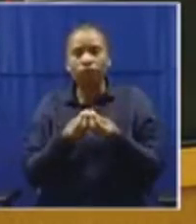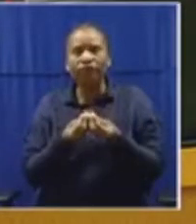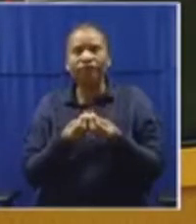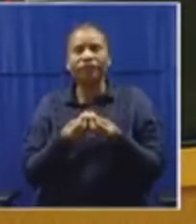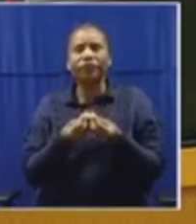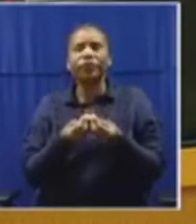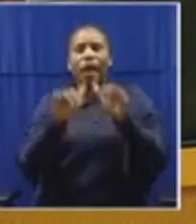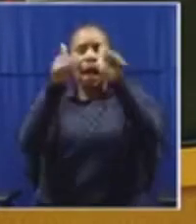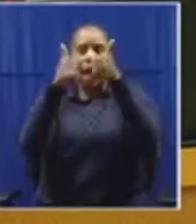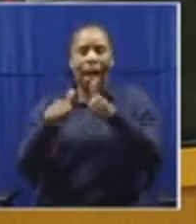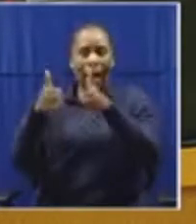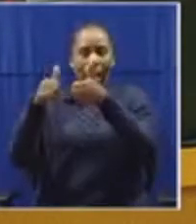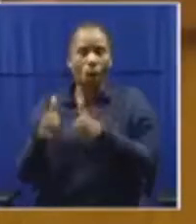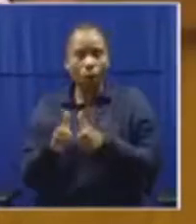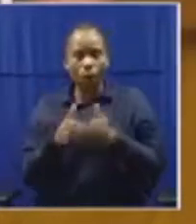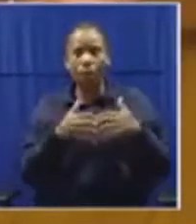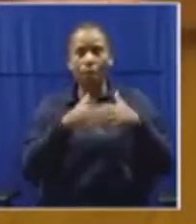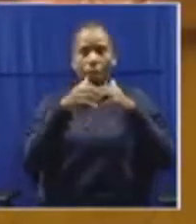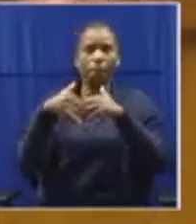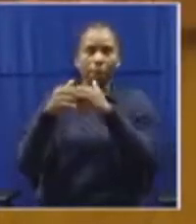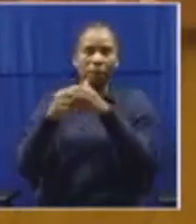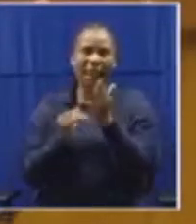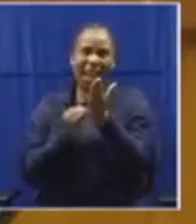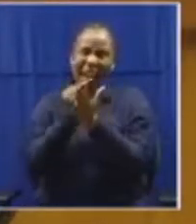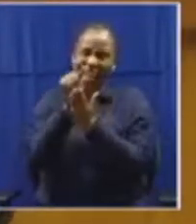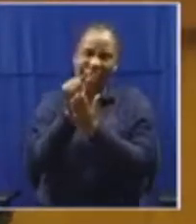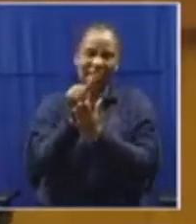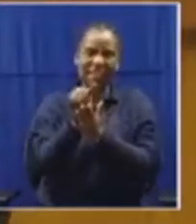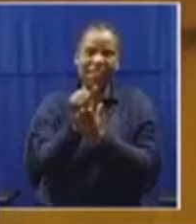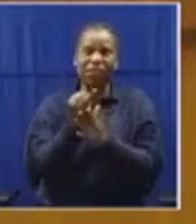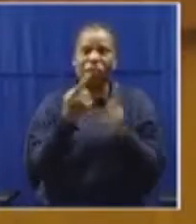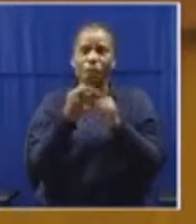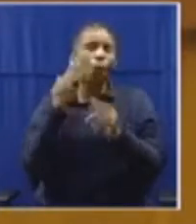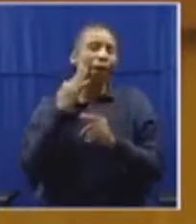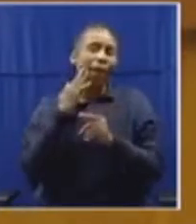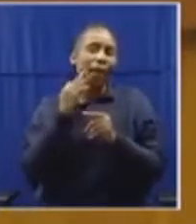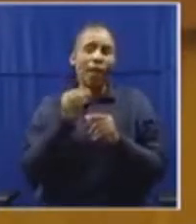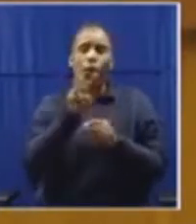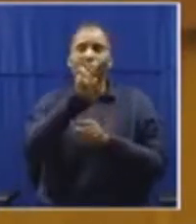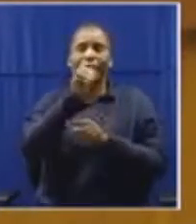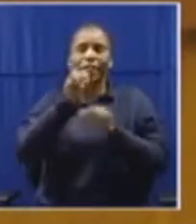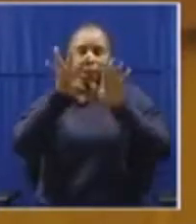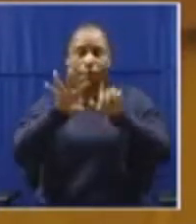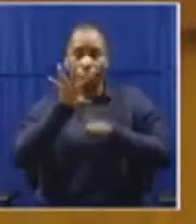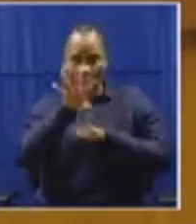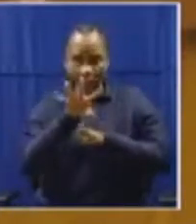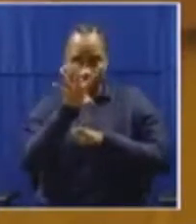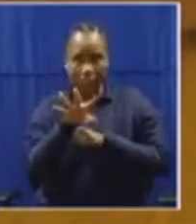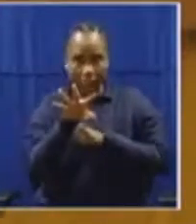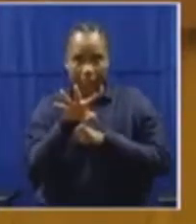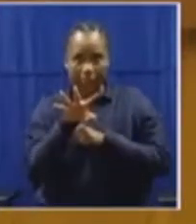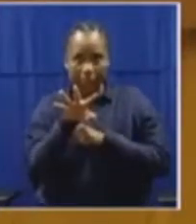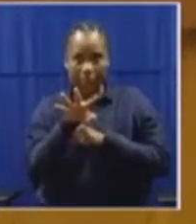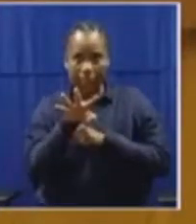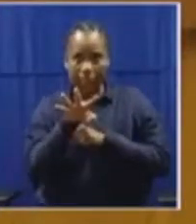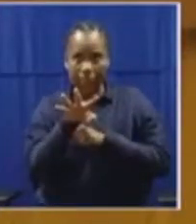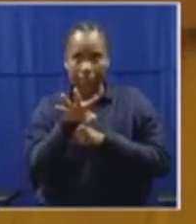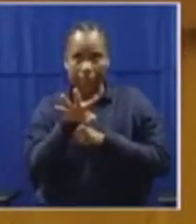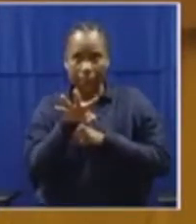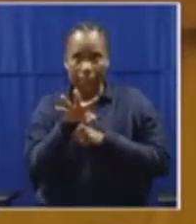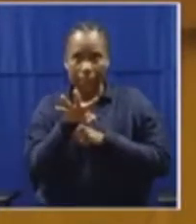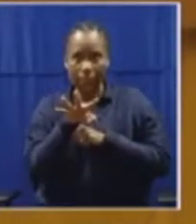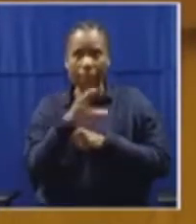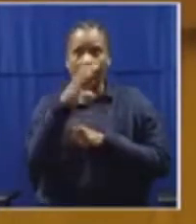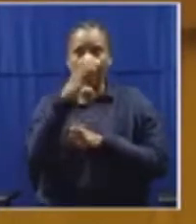emanating from as early as 2014 when there was no, say, CR-17